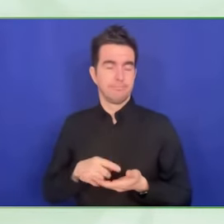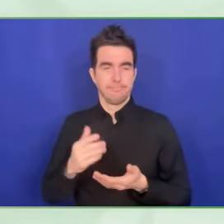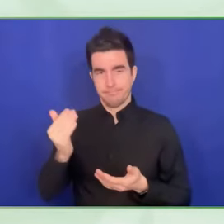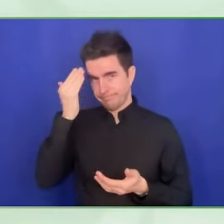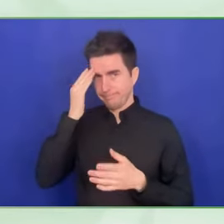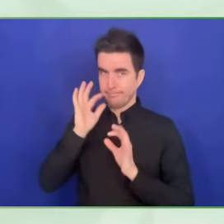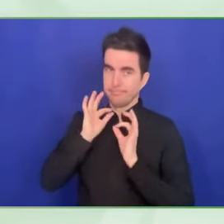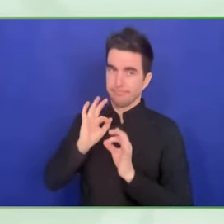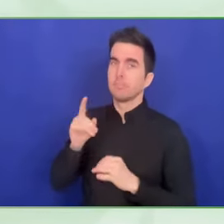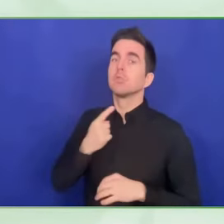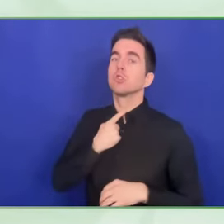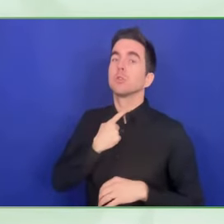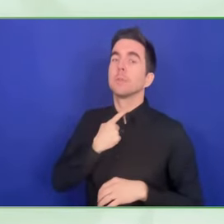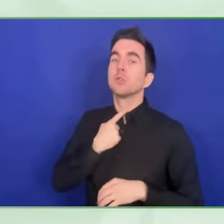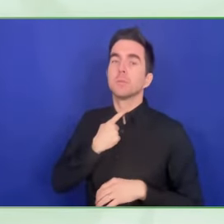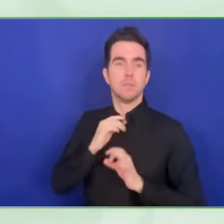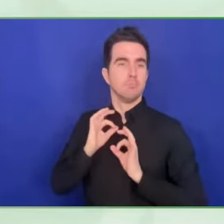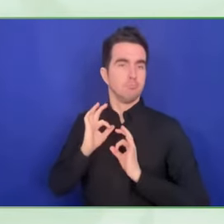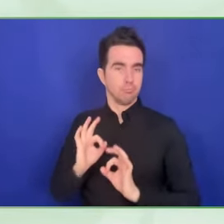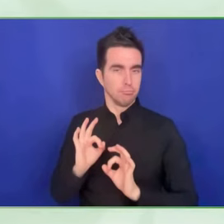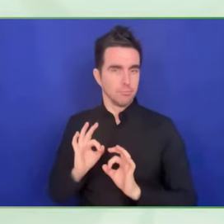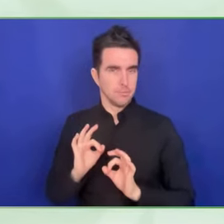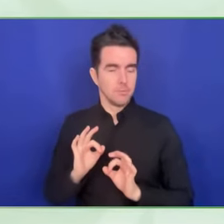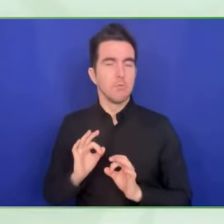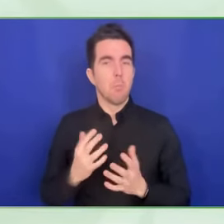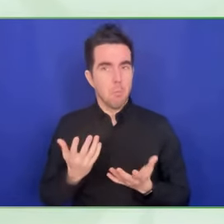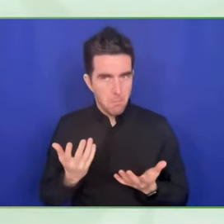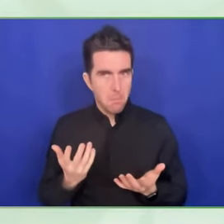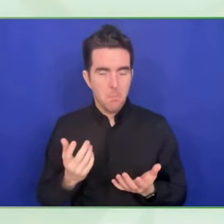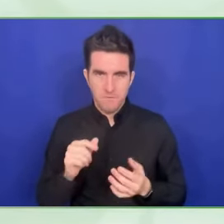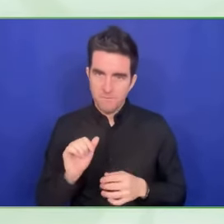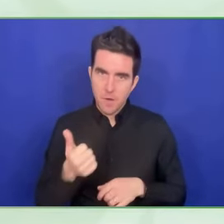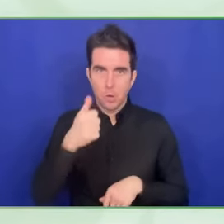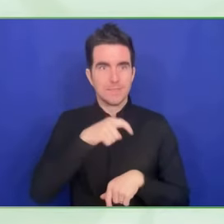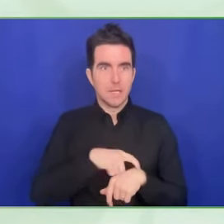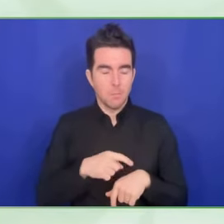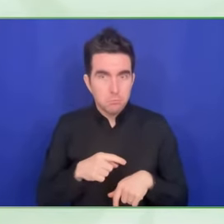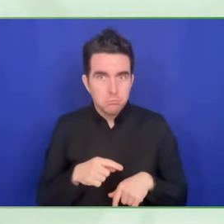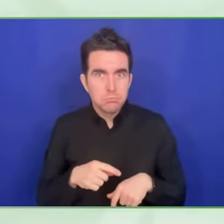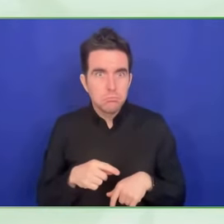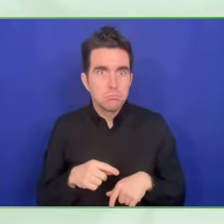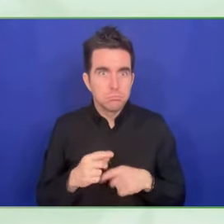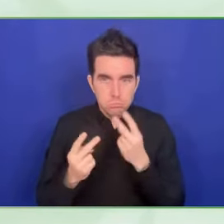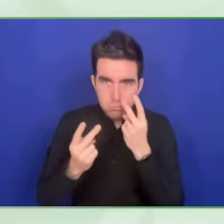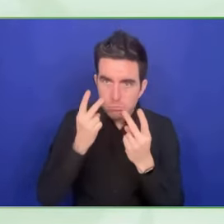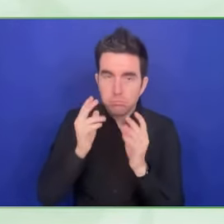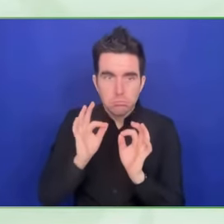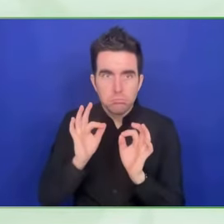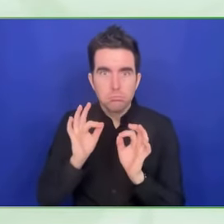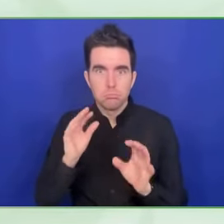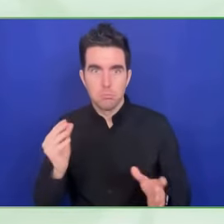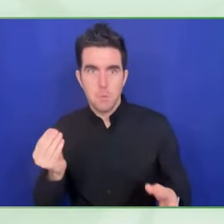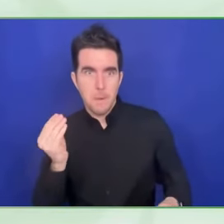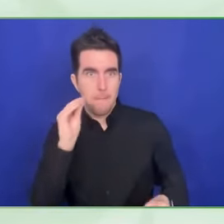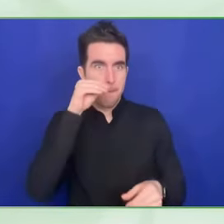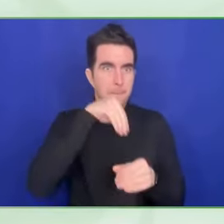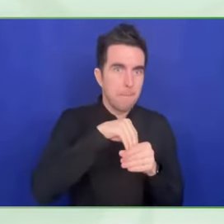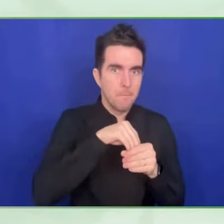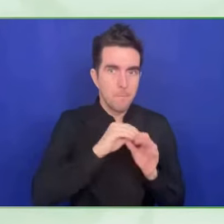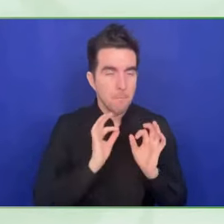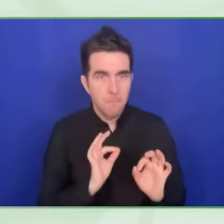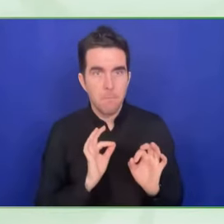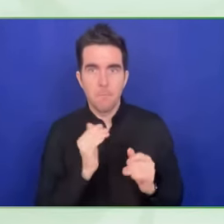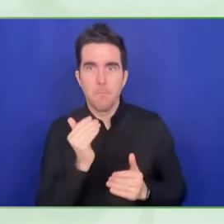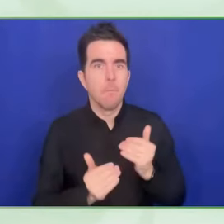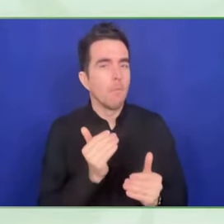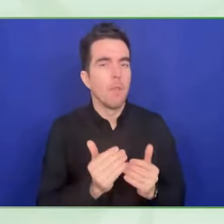it doesn't matter what language you speak, right? This technology is super powerful, as I said, right? Depending on the language and text, people can